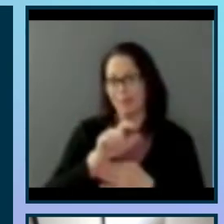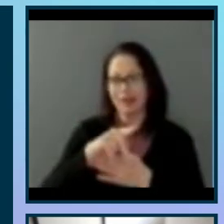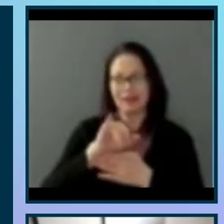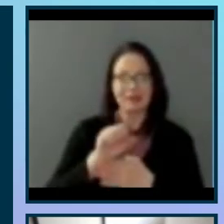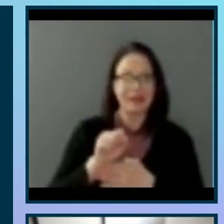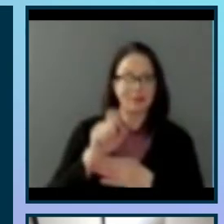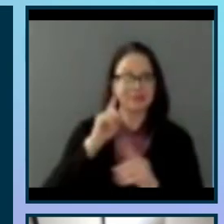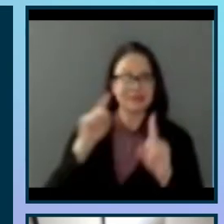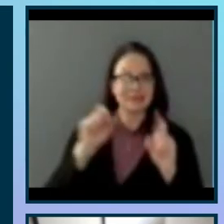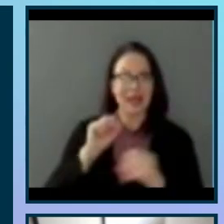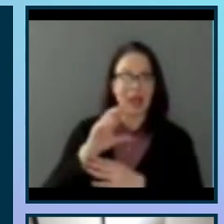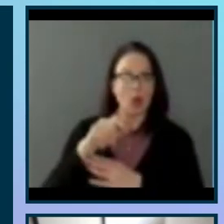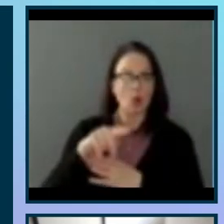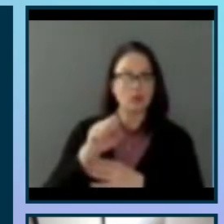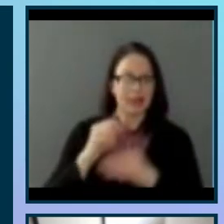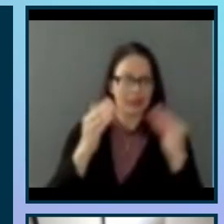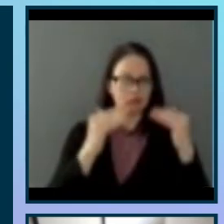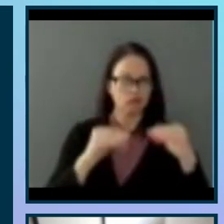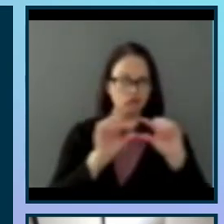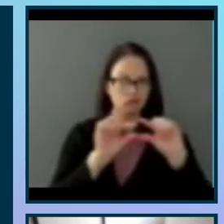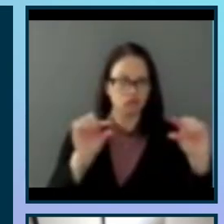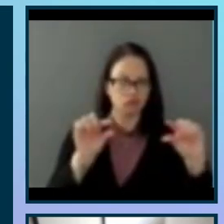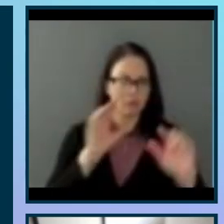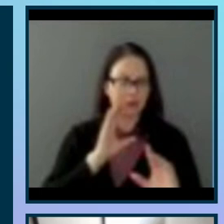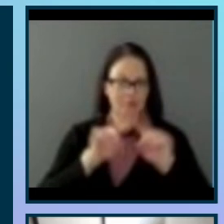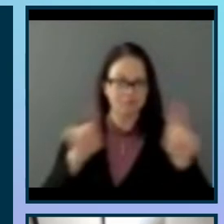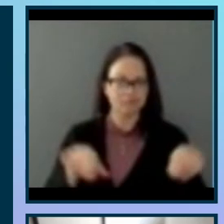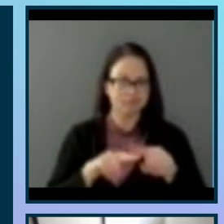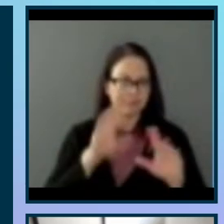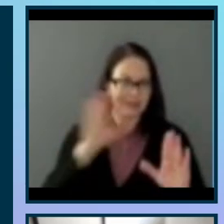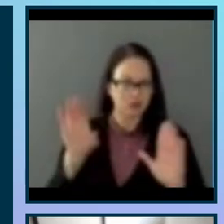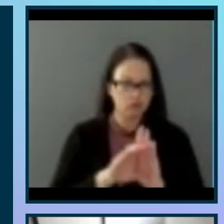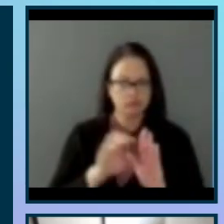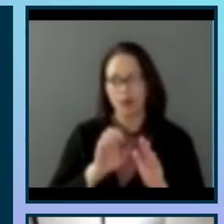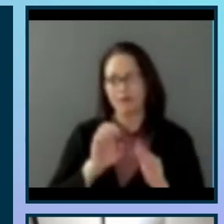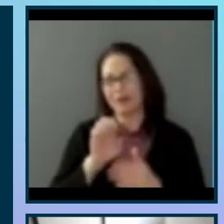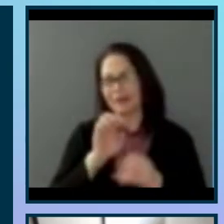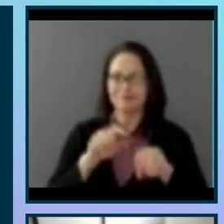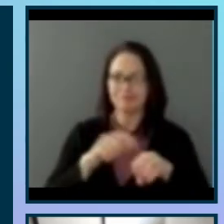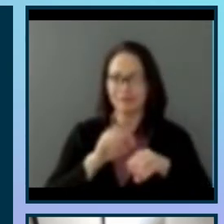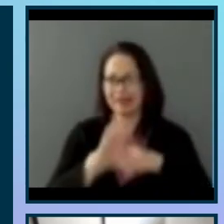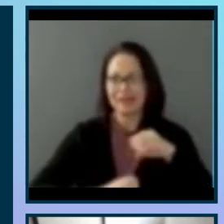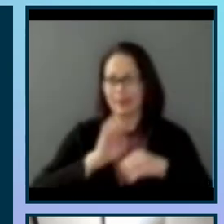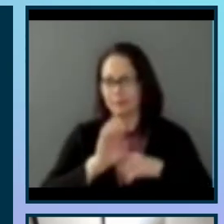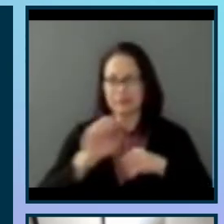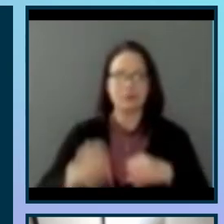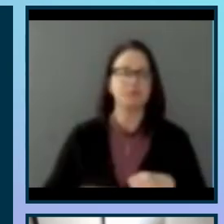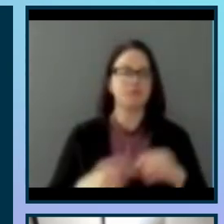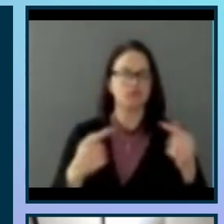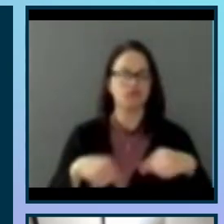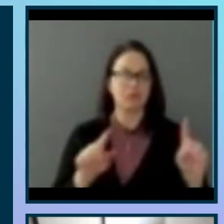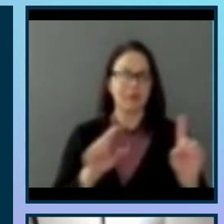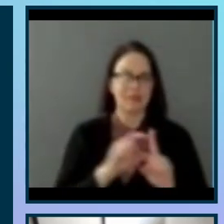that is a search bar. Underneath that is an image of an eclipse. And underneath that is the the words what is